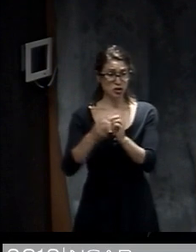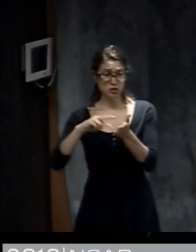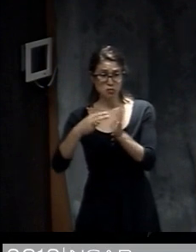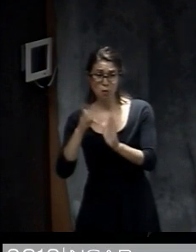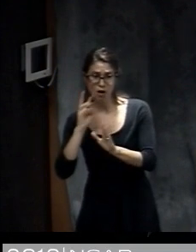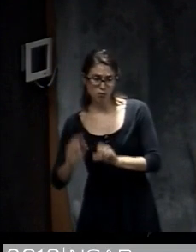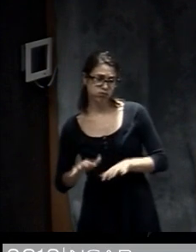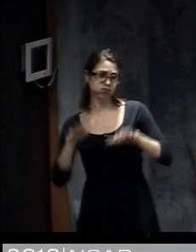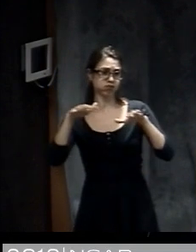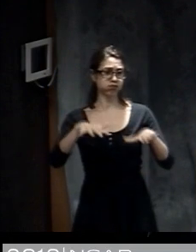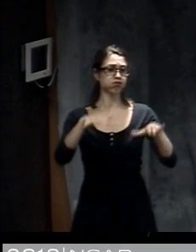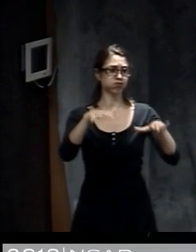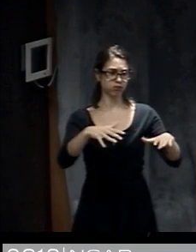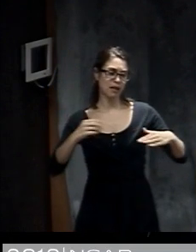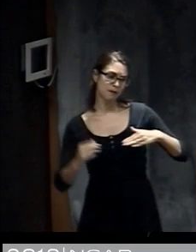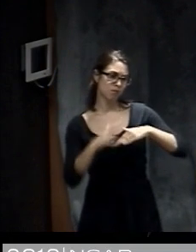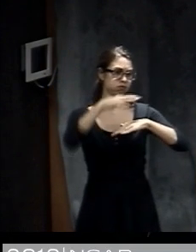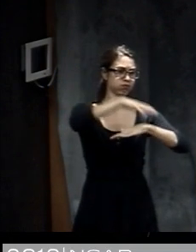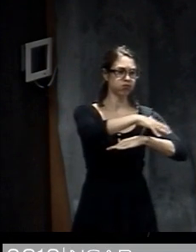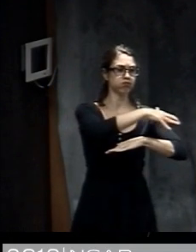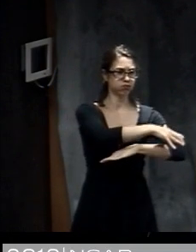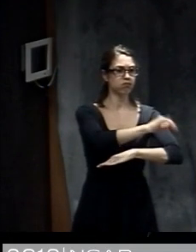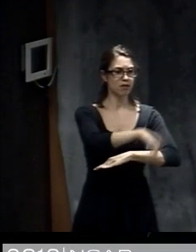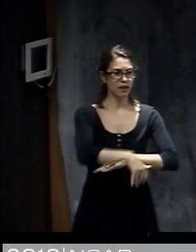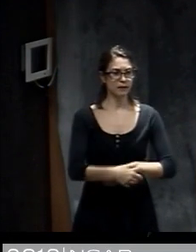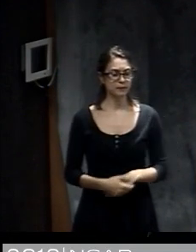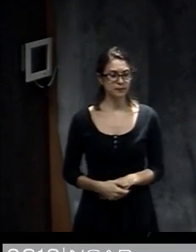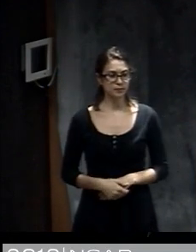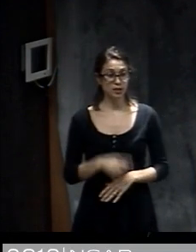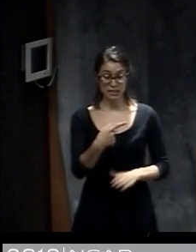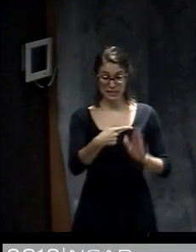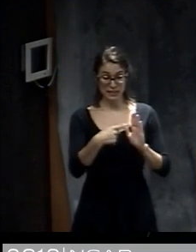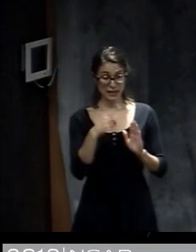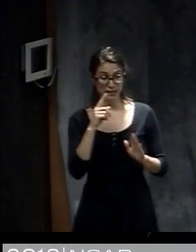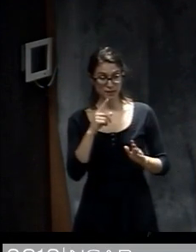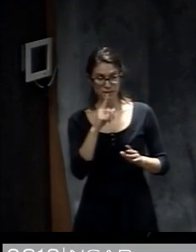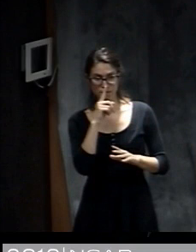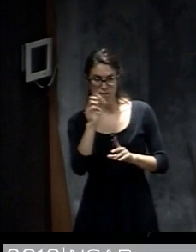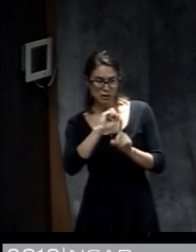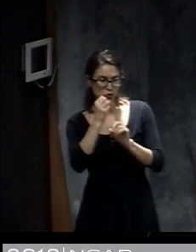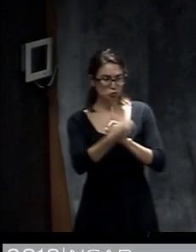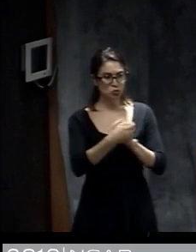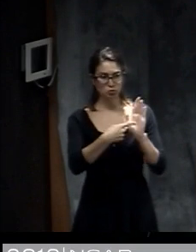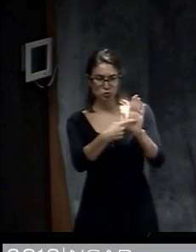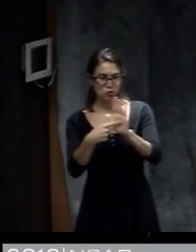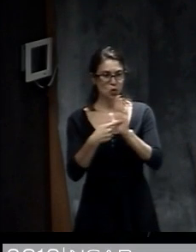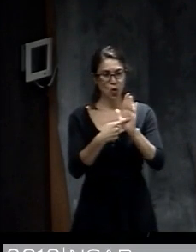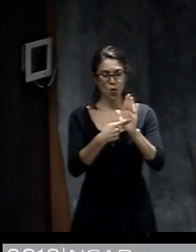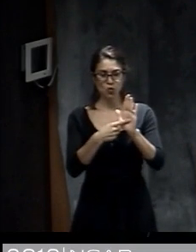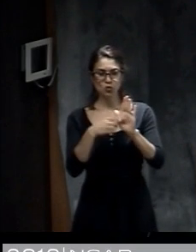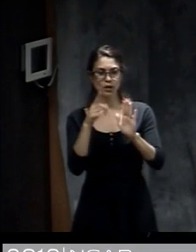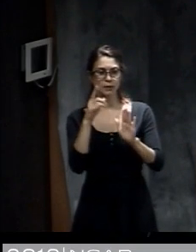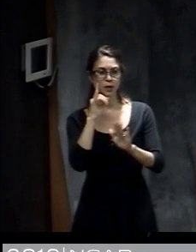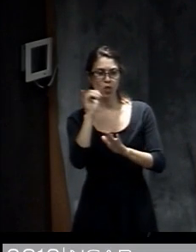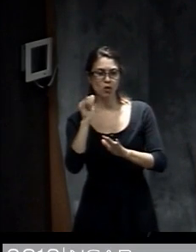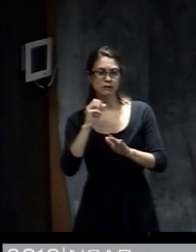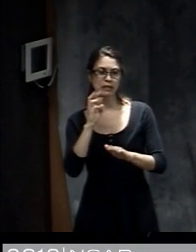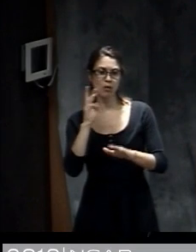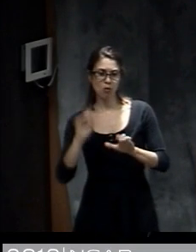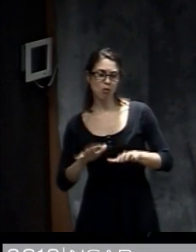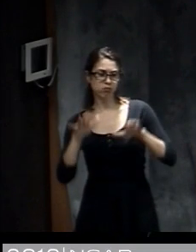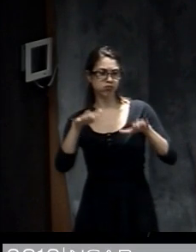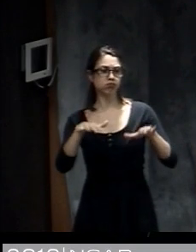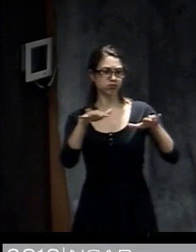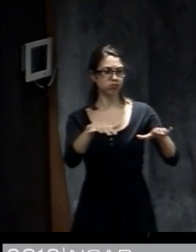bottom right shows a simulation of storm surge as it affects the coastline from some modeling that we've done. And you can see the